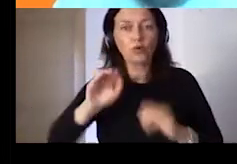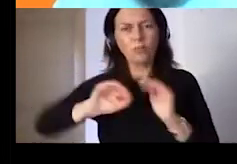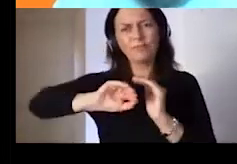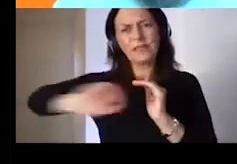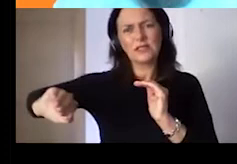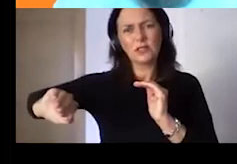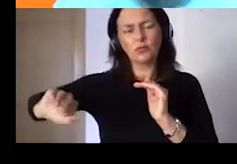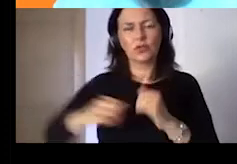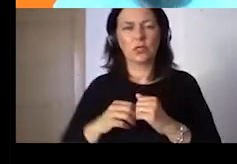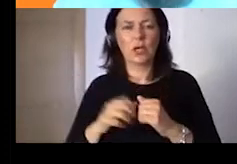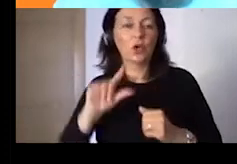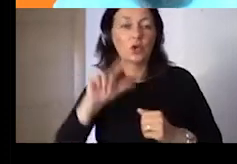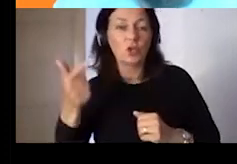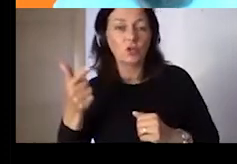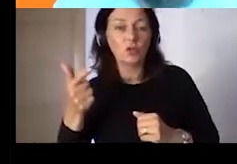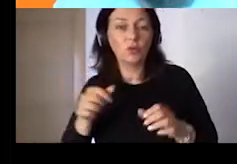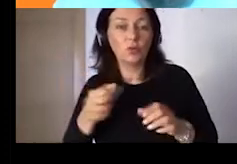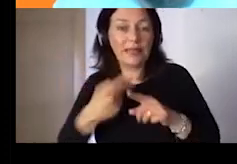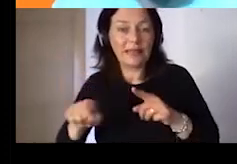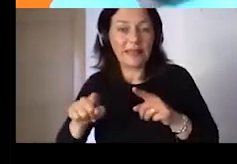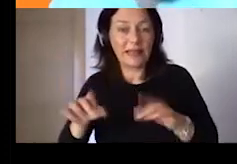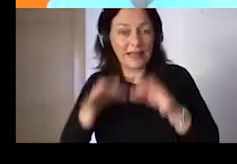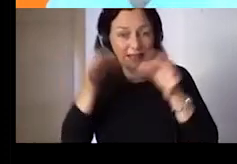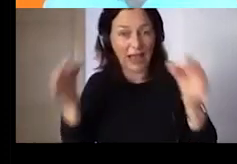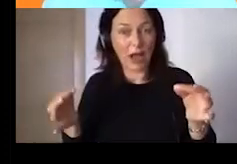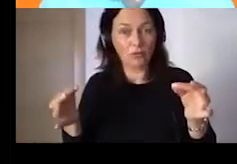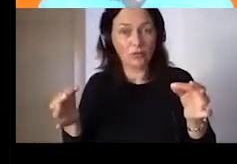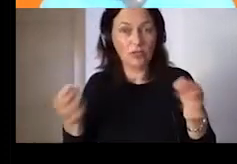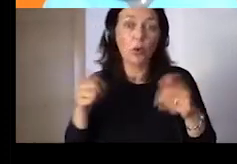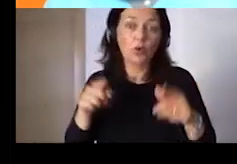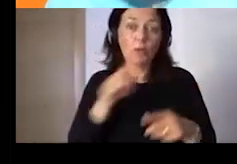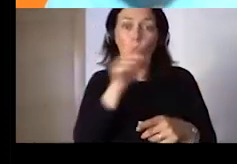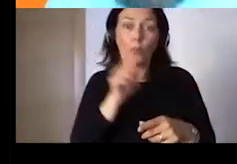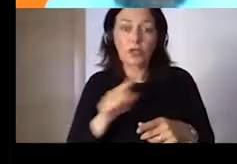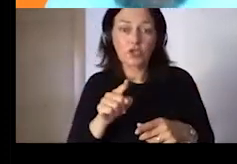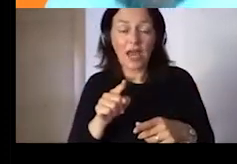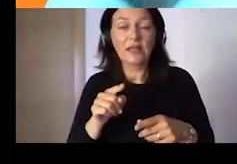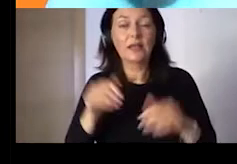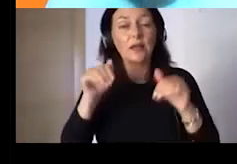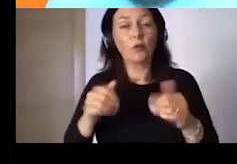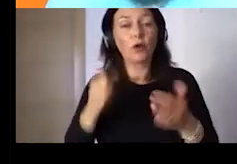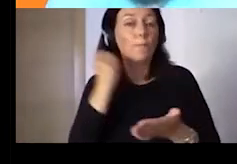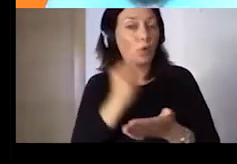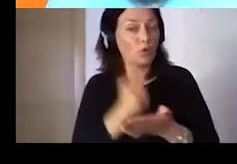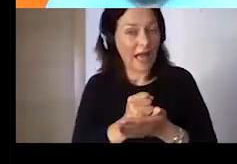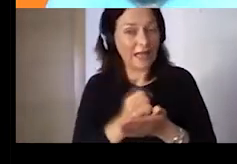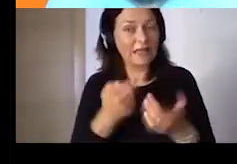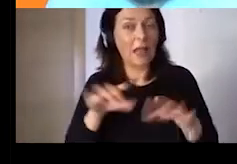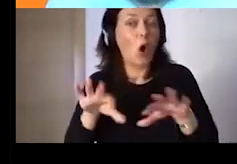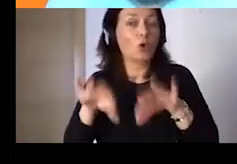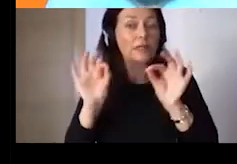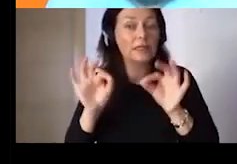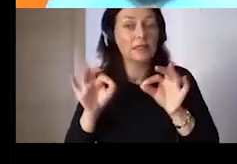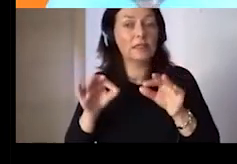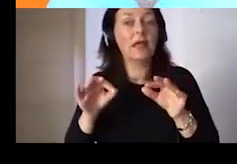the use of the Internet. So again, I would like to interact here and